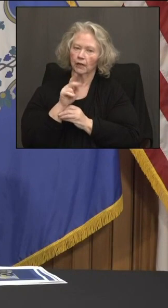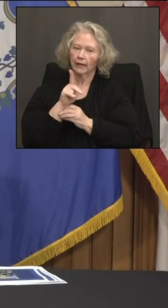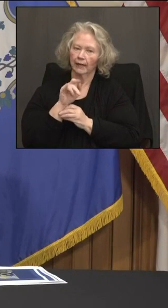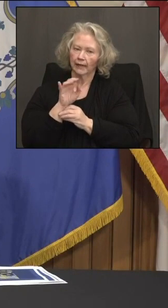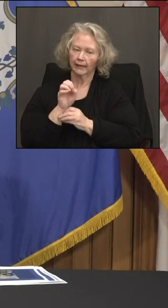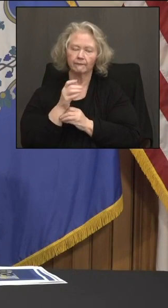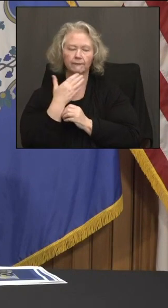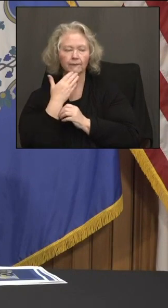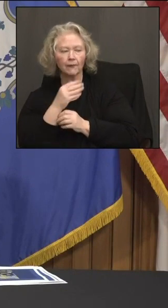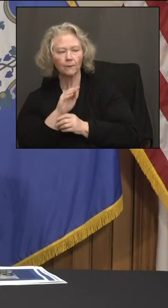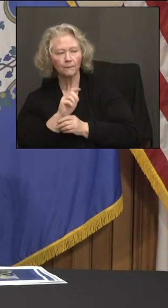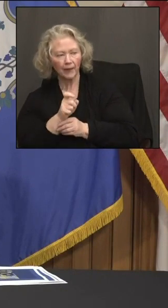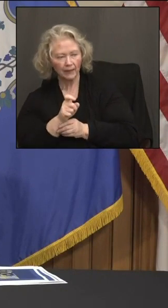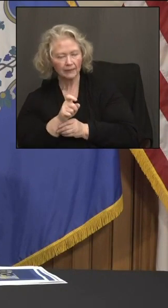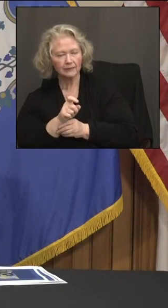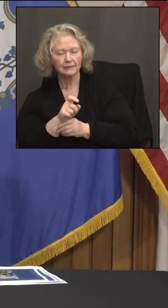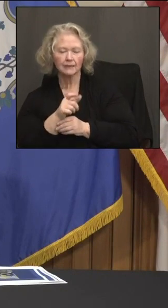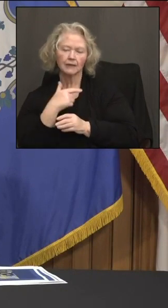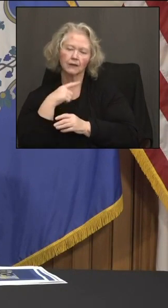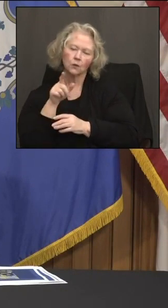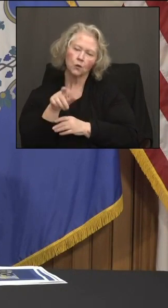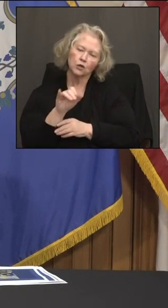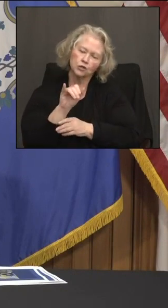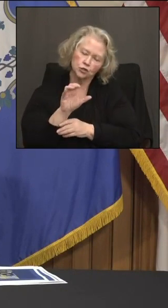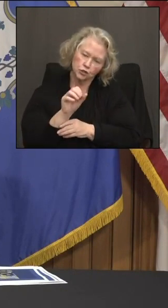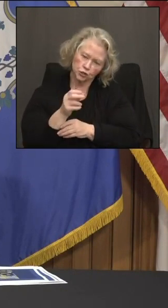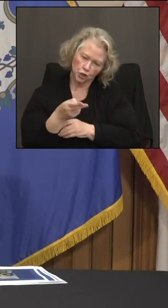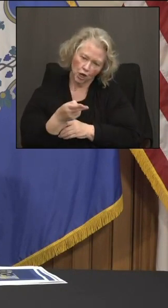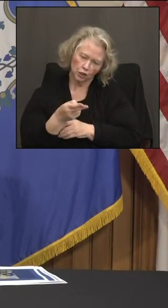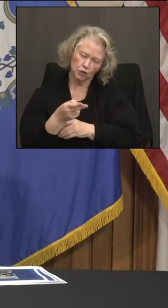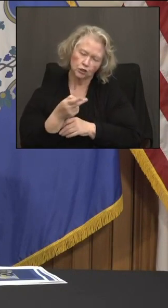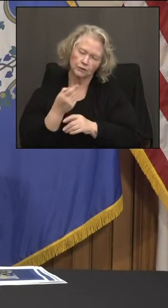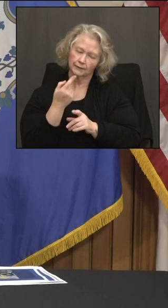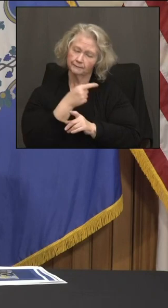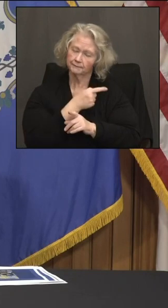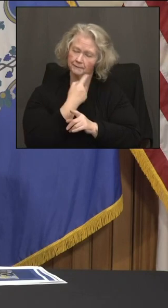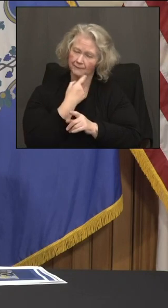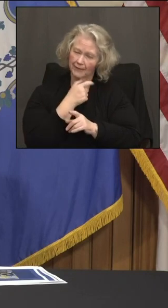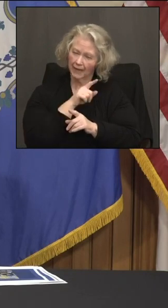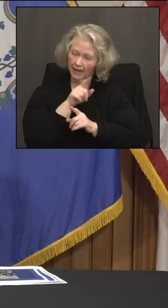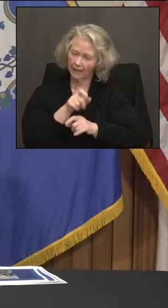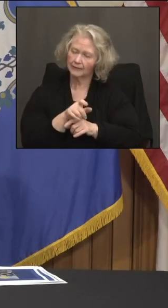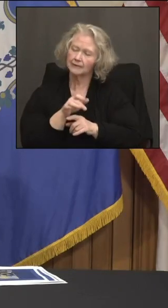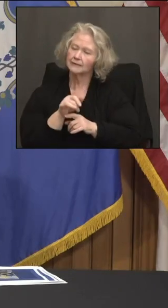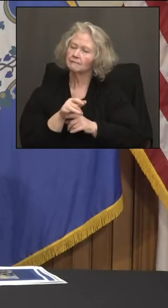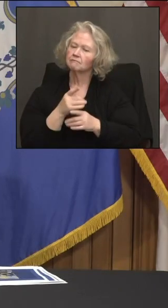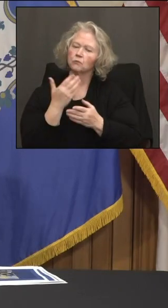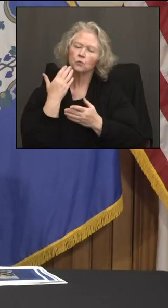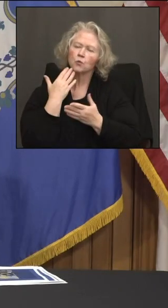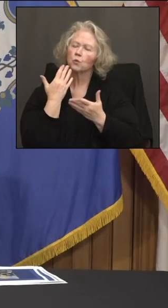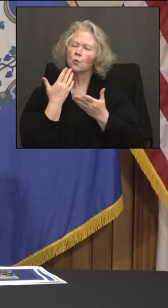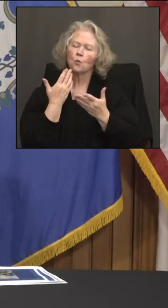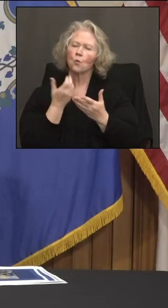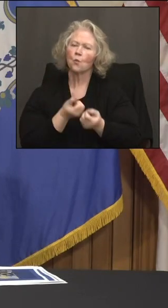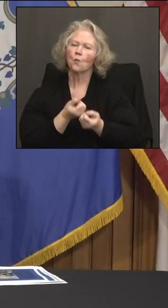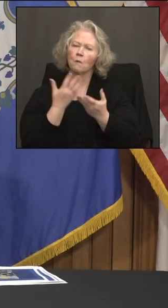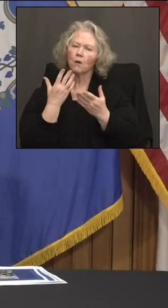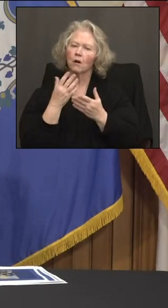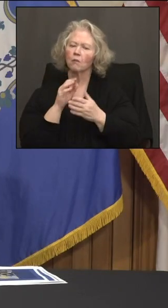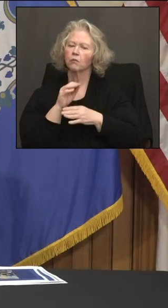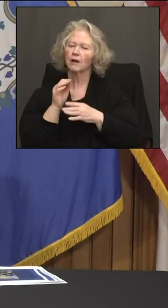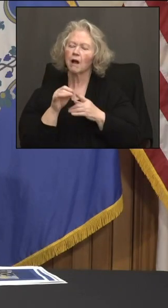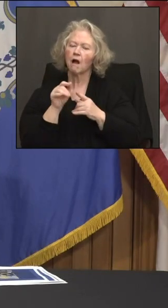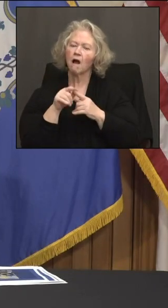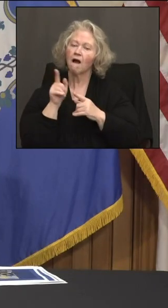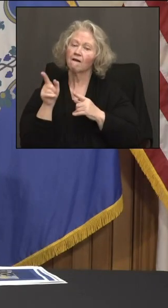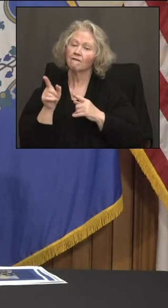Thanks, Max. Josh, actually, something Kellen was just asking about. Is there any update on the percentage of correction officers